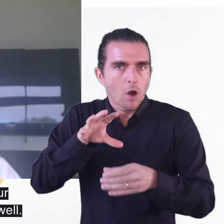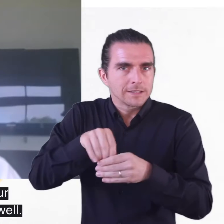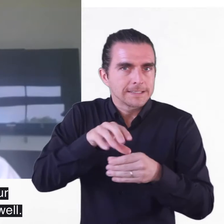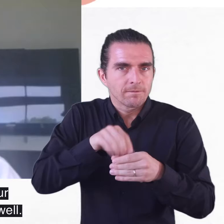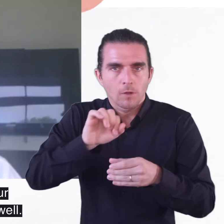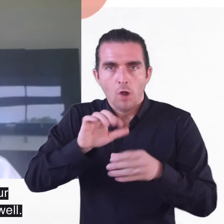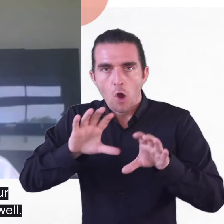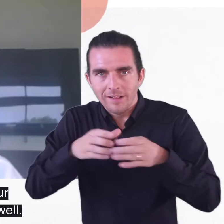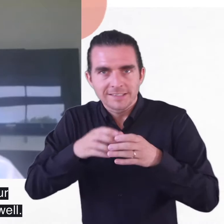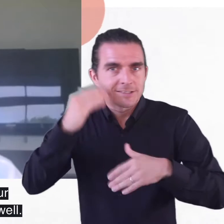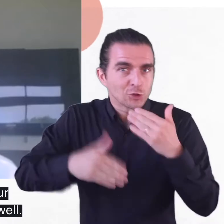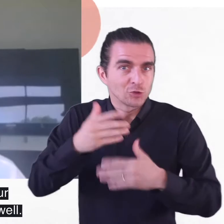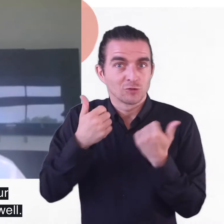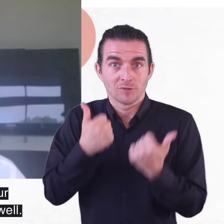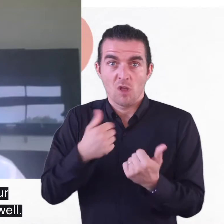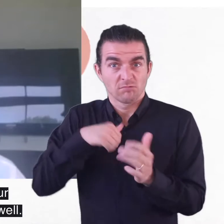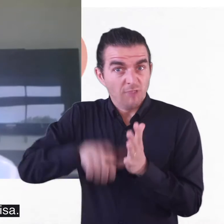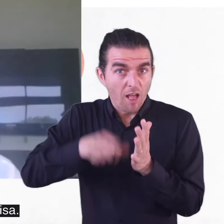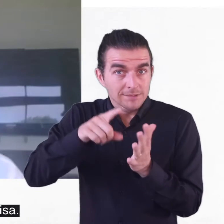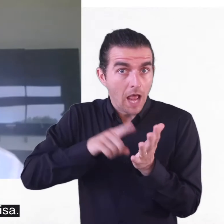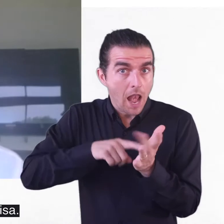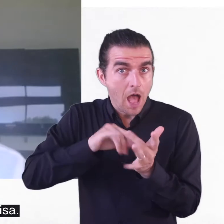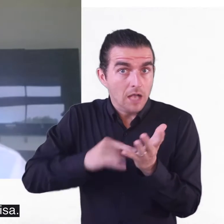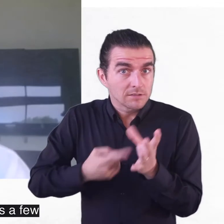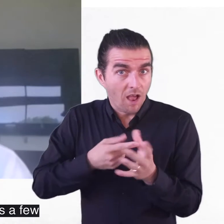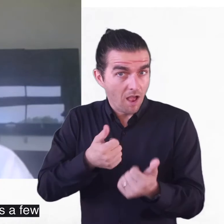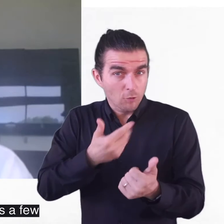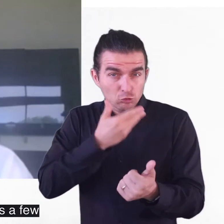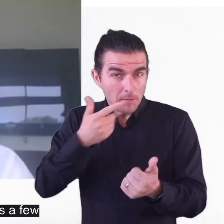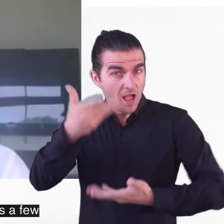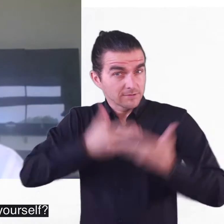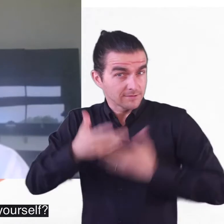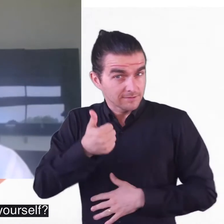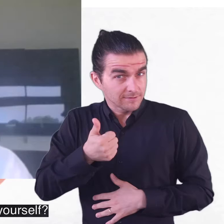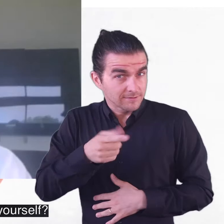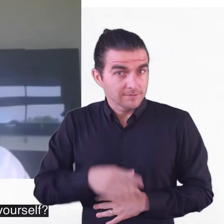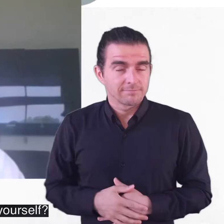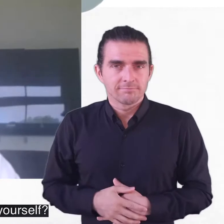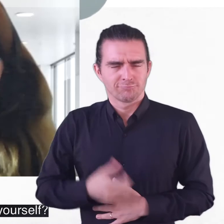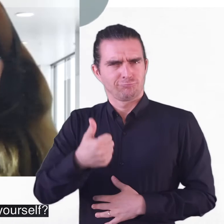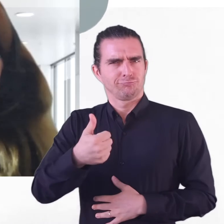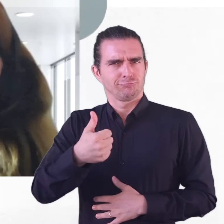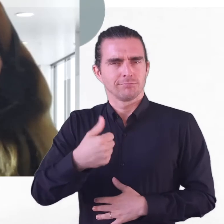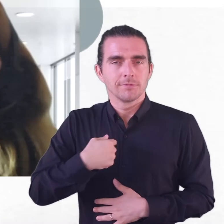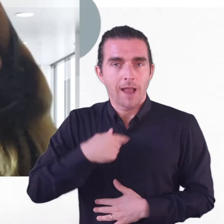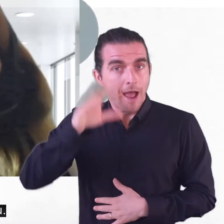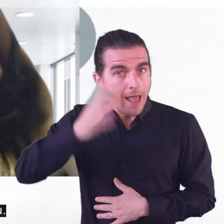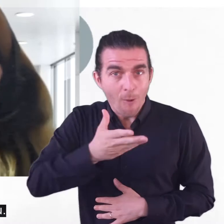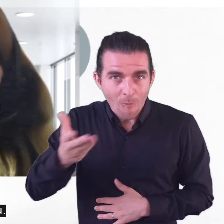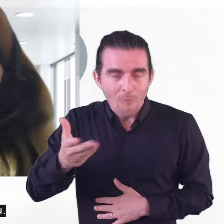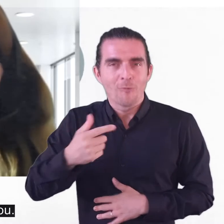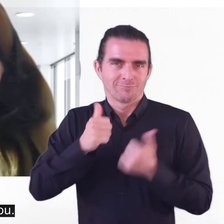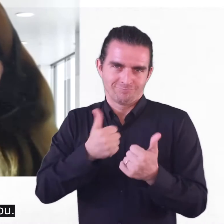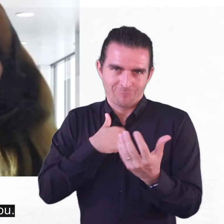in your um own organizations as well so let's start off with lisa do you mind just giving us a few a couple of minutes about yourself yeah of course um